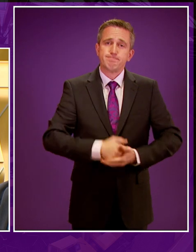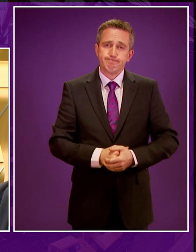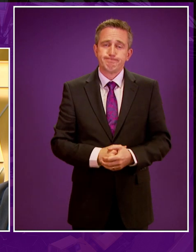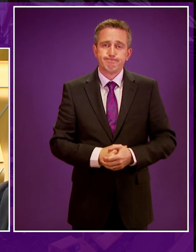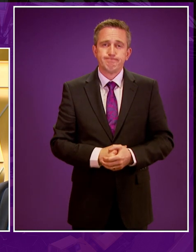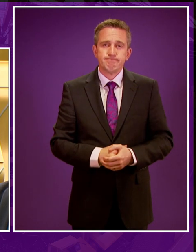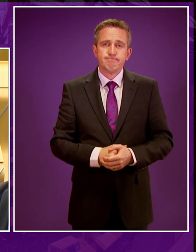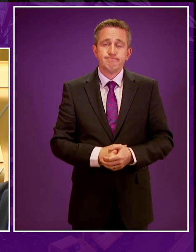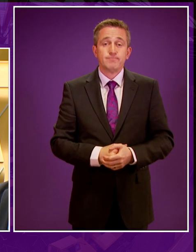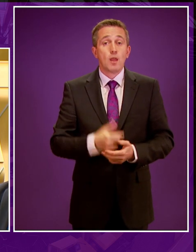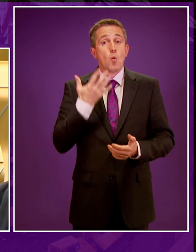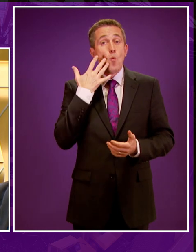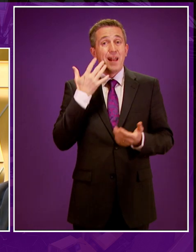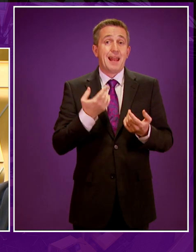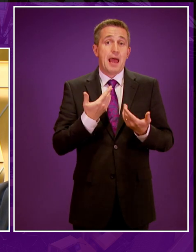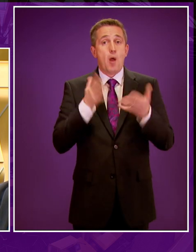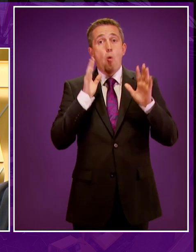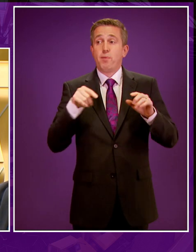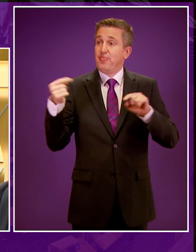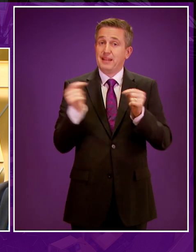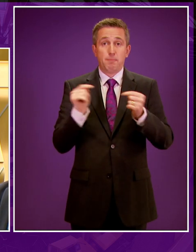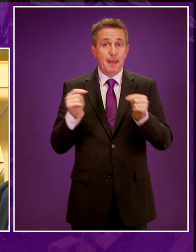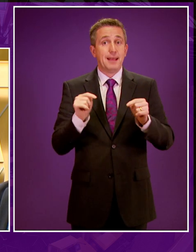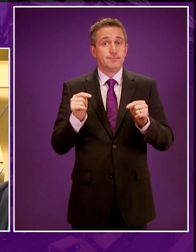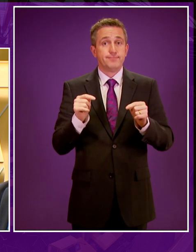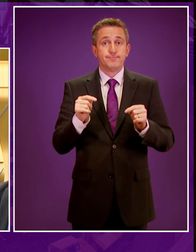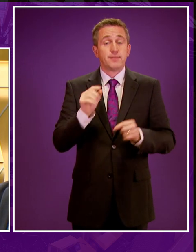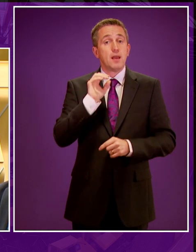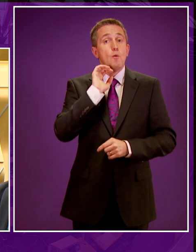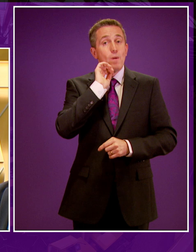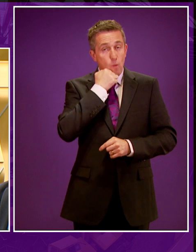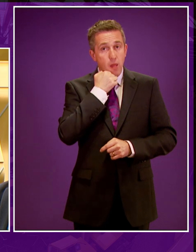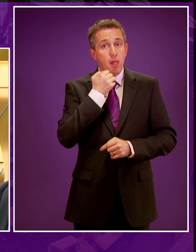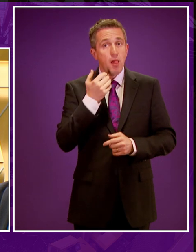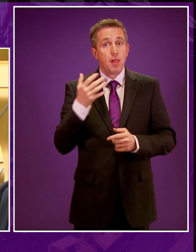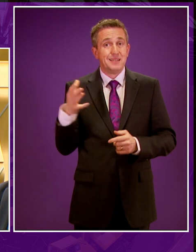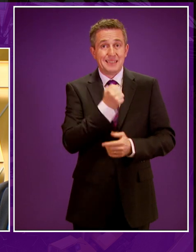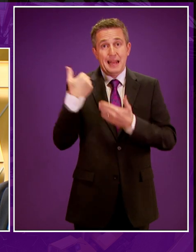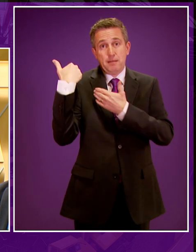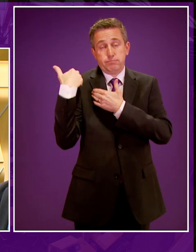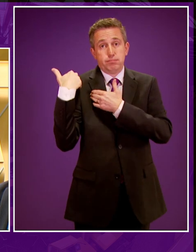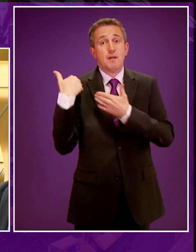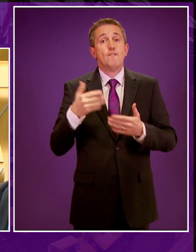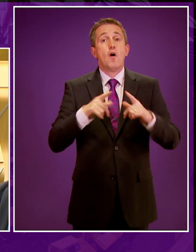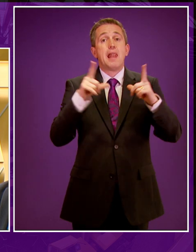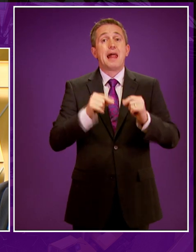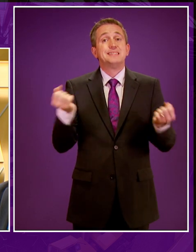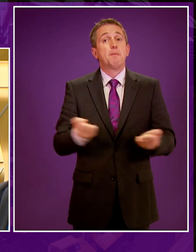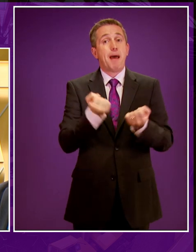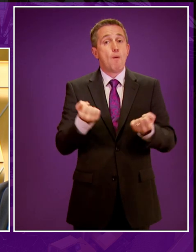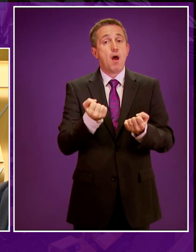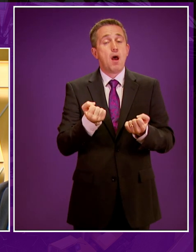my opening remarks and confirmed to Mark Ruskell, we will use the licensing powers in line with the Scottish Government's position.